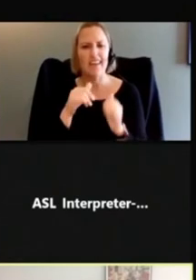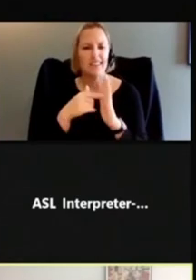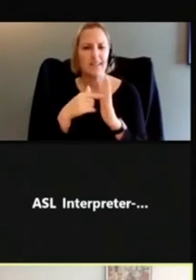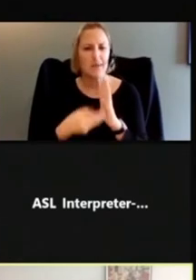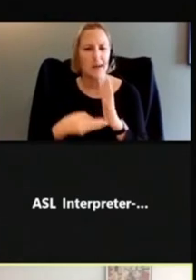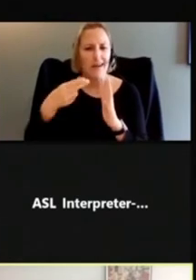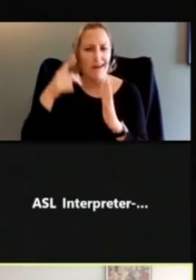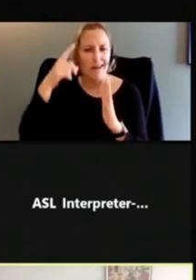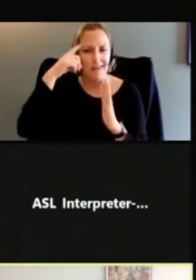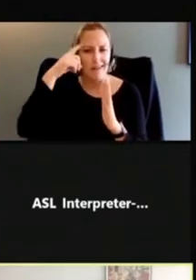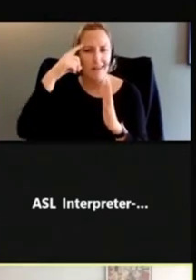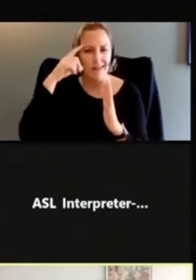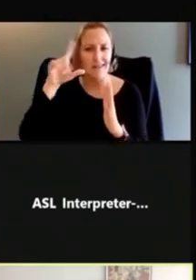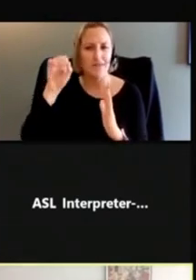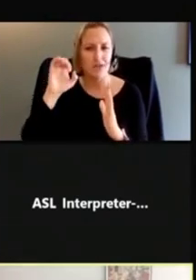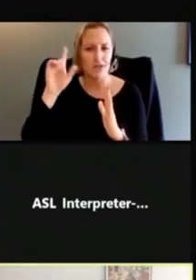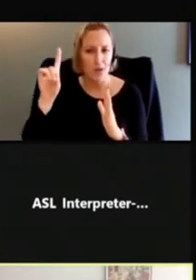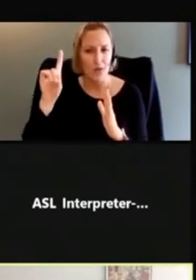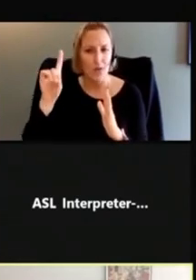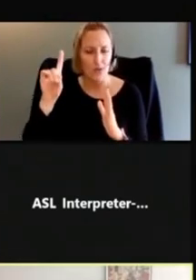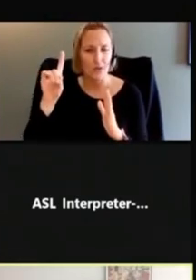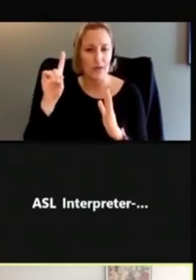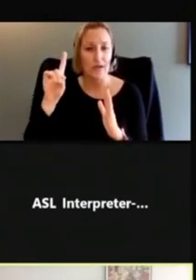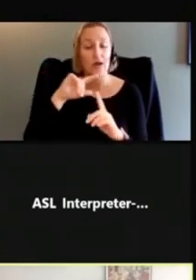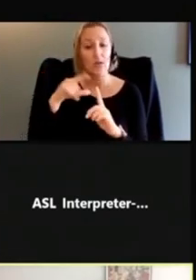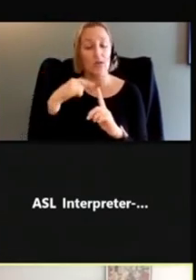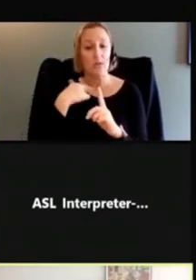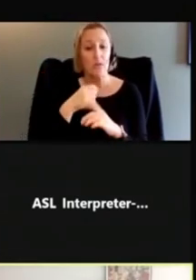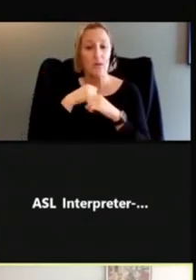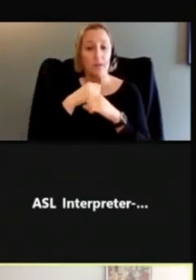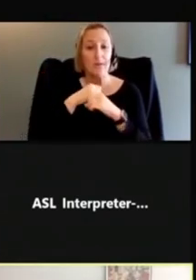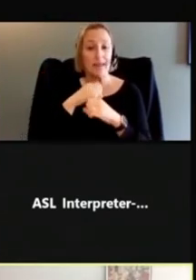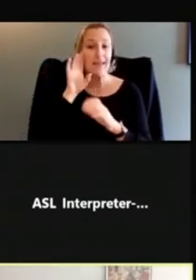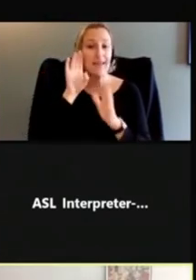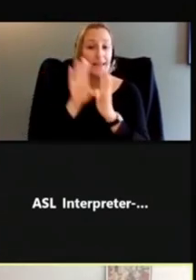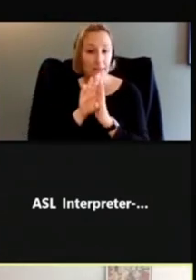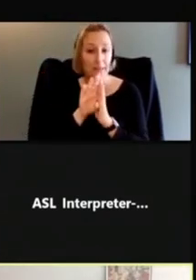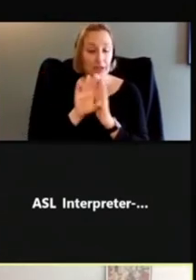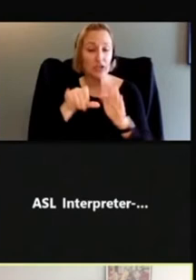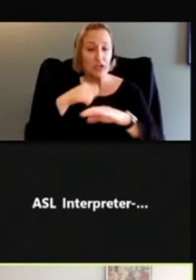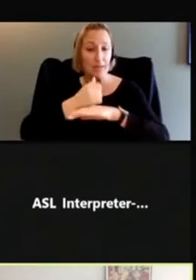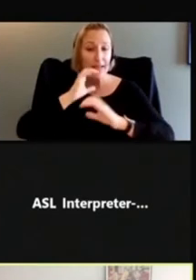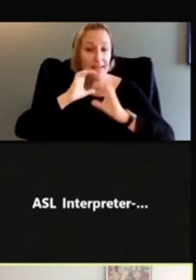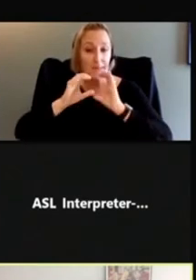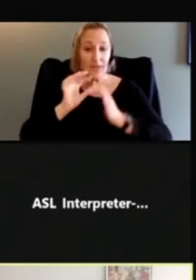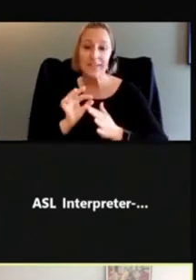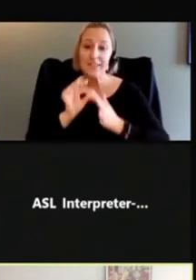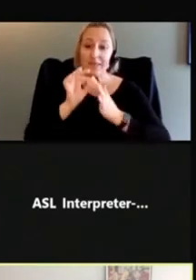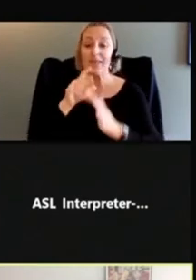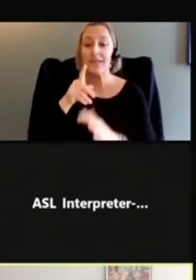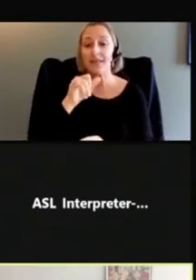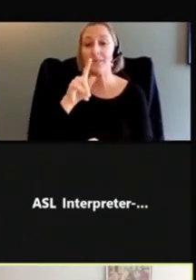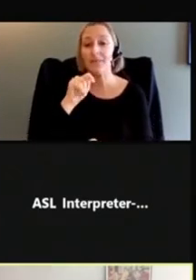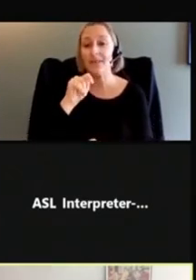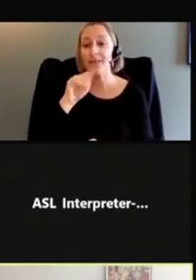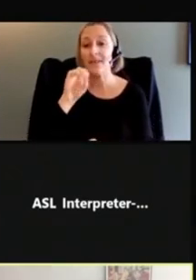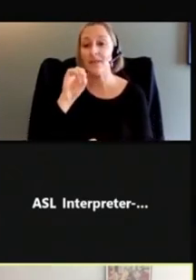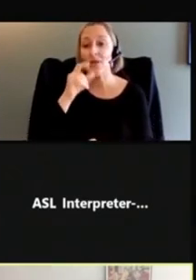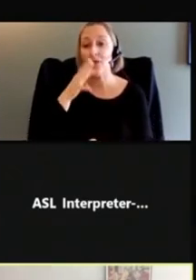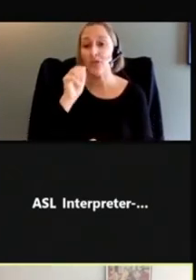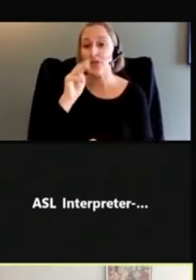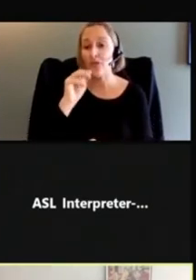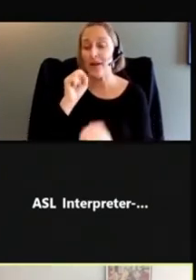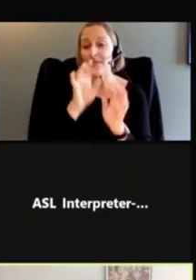load. So when you're creating image-based communication, and especially pictograms, it's really important to take steps to